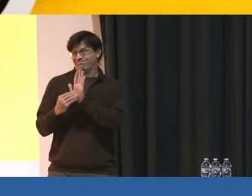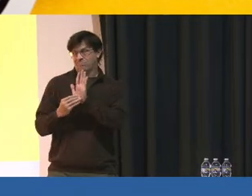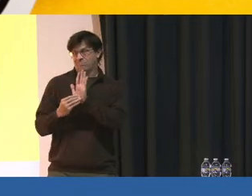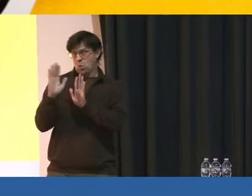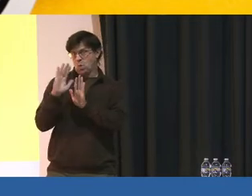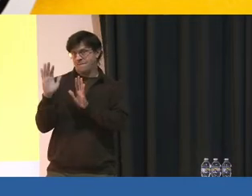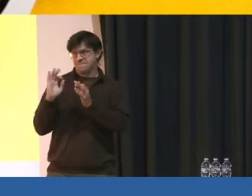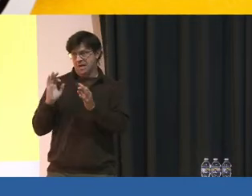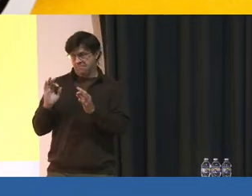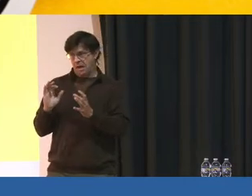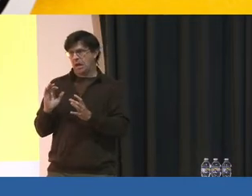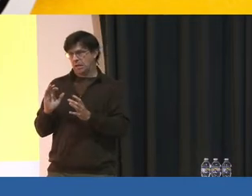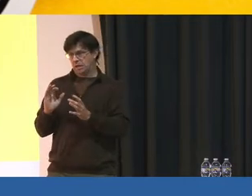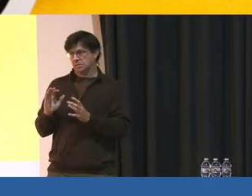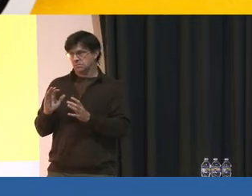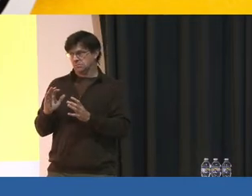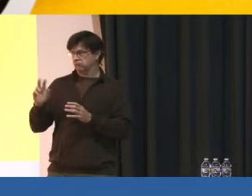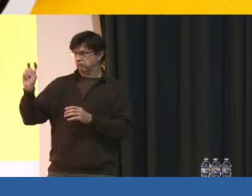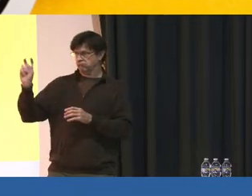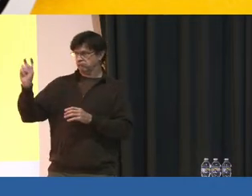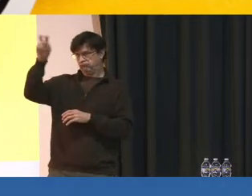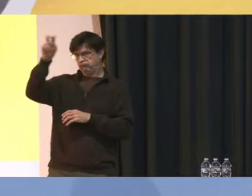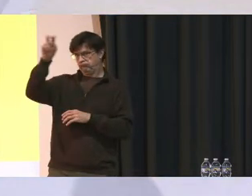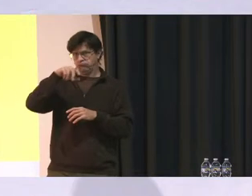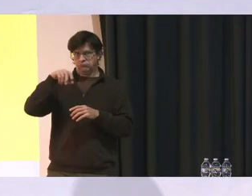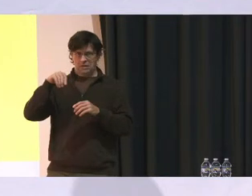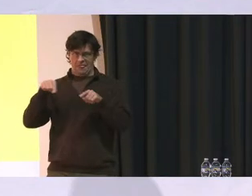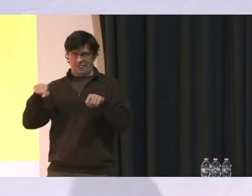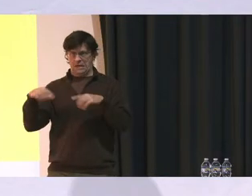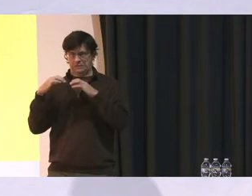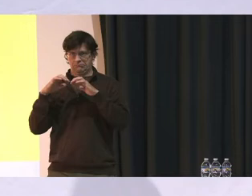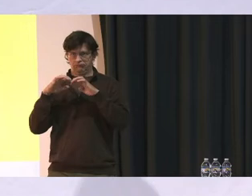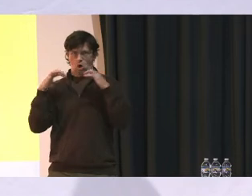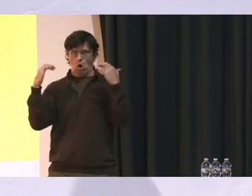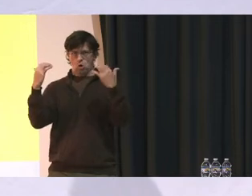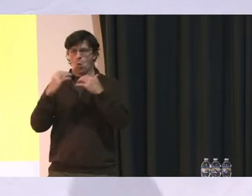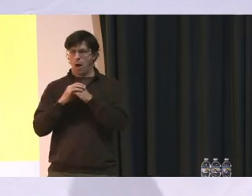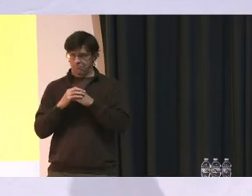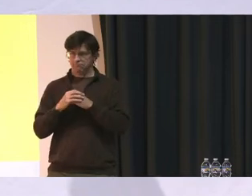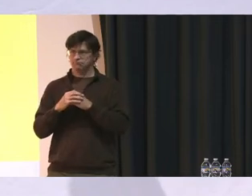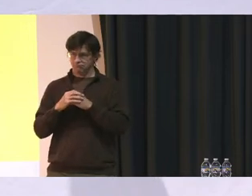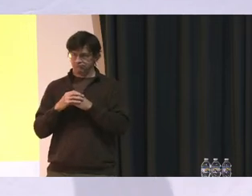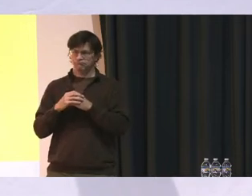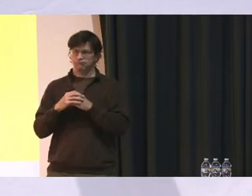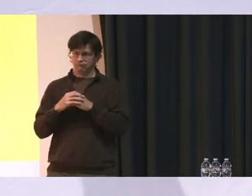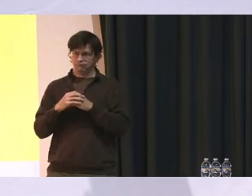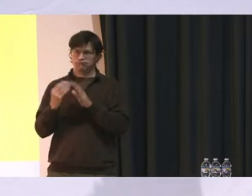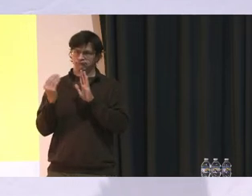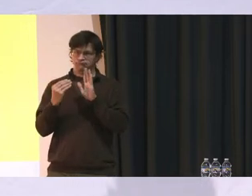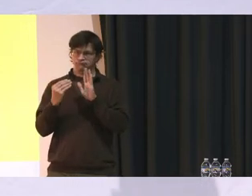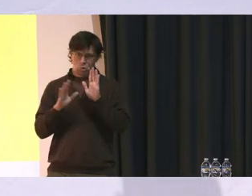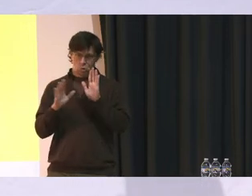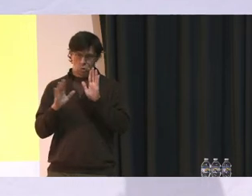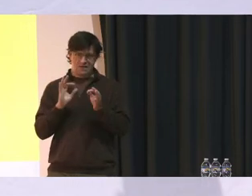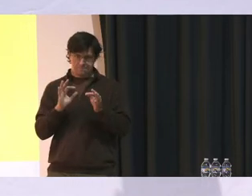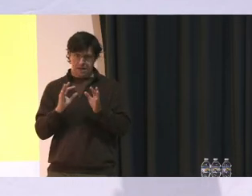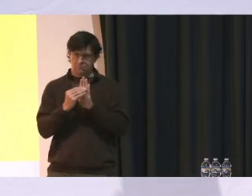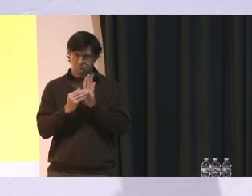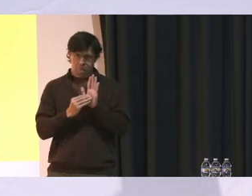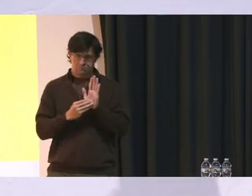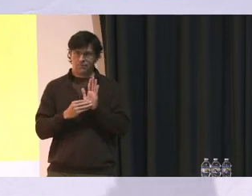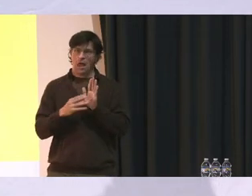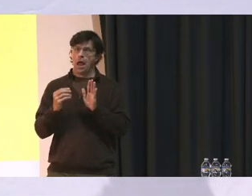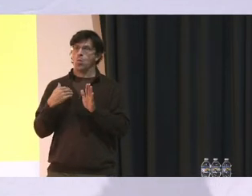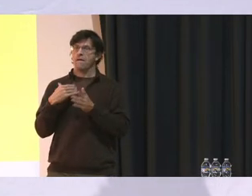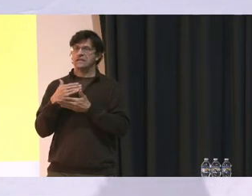of individuals that are spread out throughout the auditorium taking feedback. We actually have a section in the